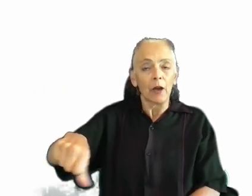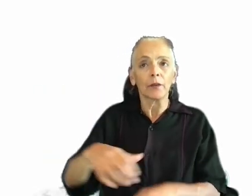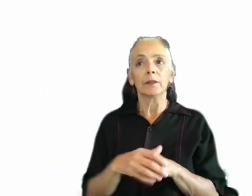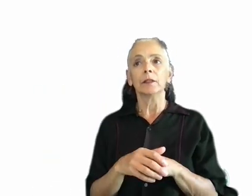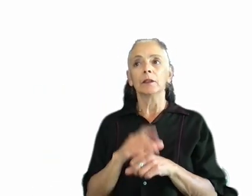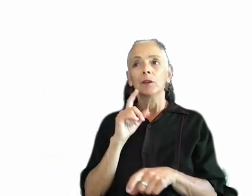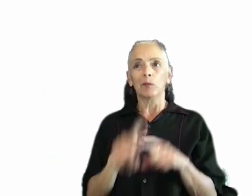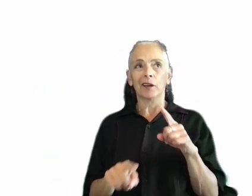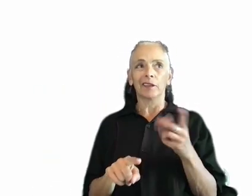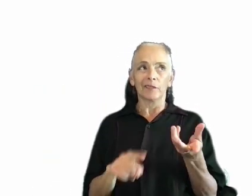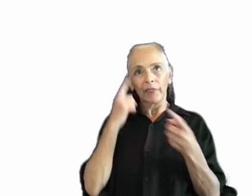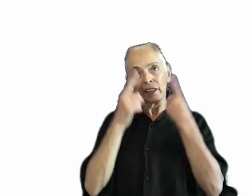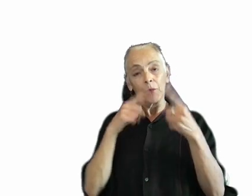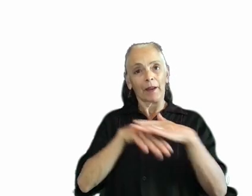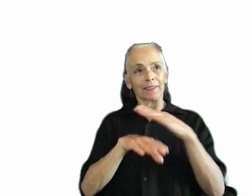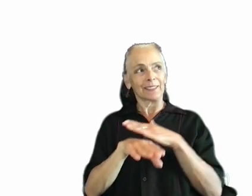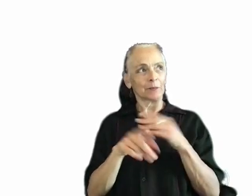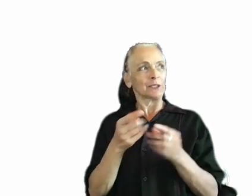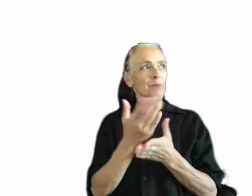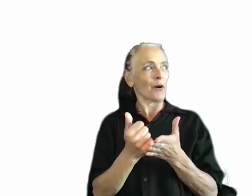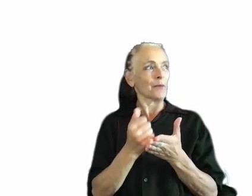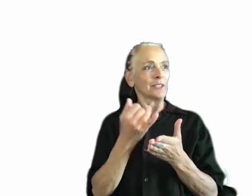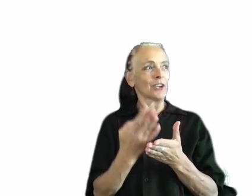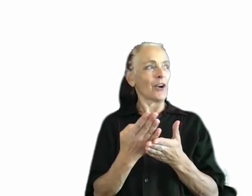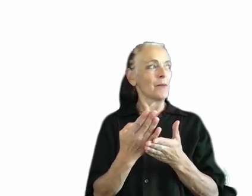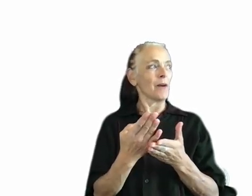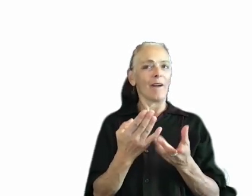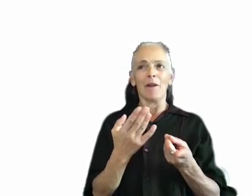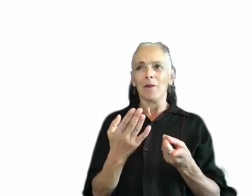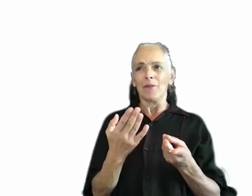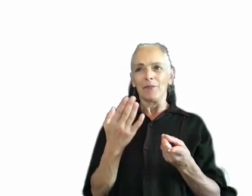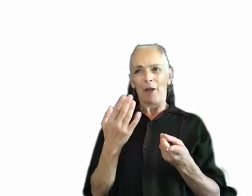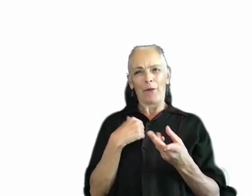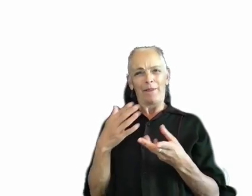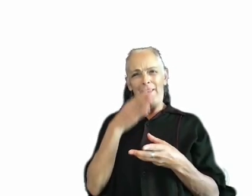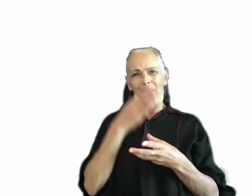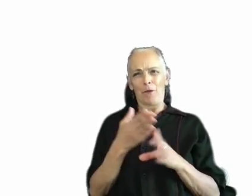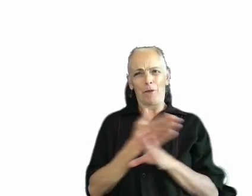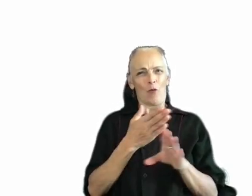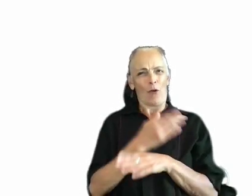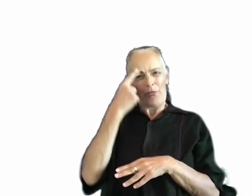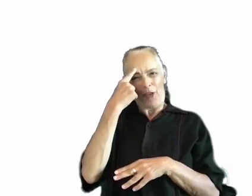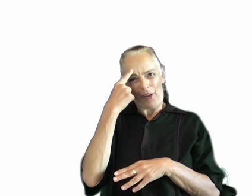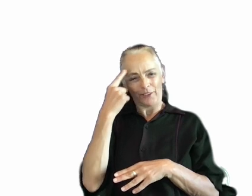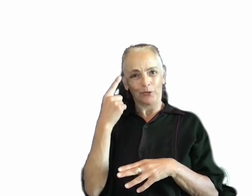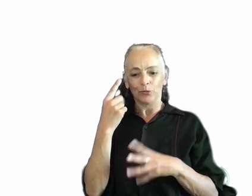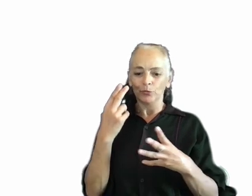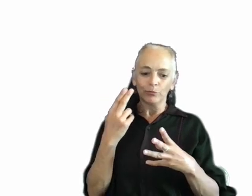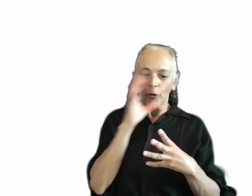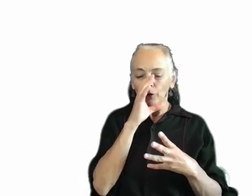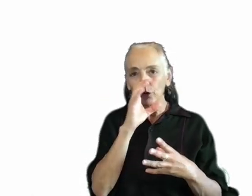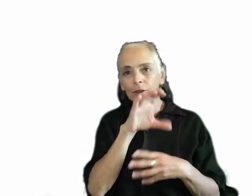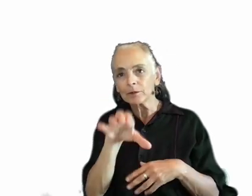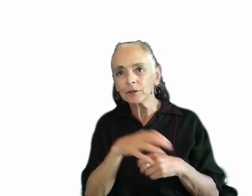as part of my job, I would have never thought to look for subtitles in an accessibility menu or to activate something like a preset for players who are